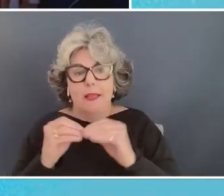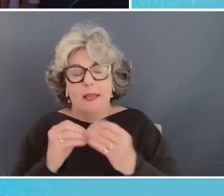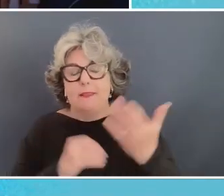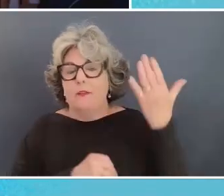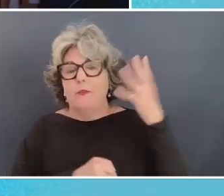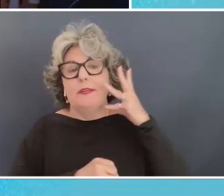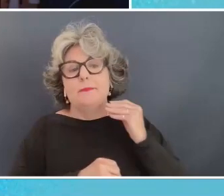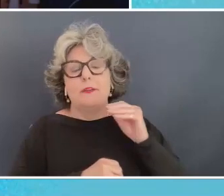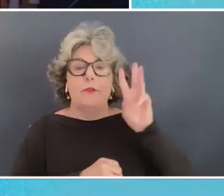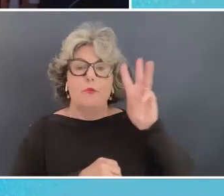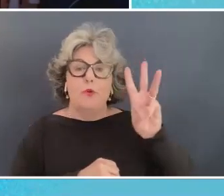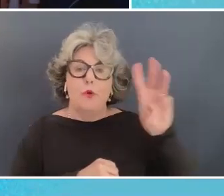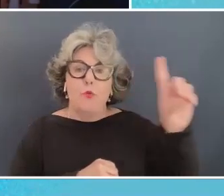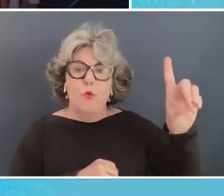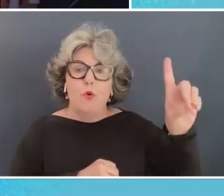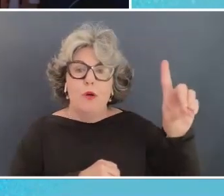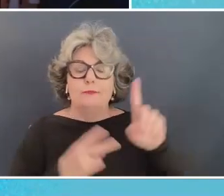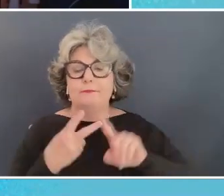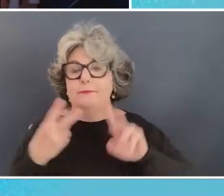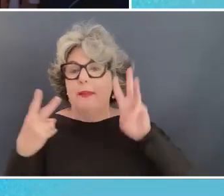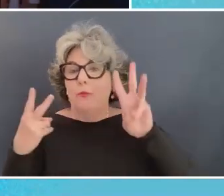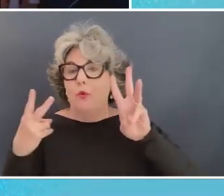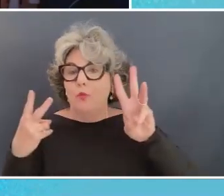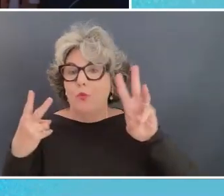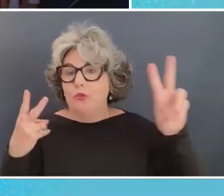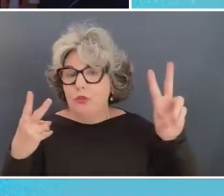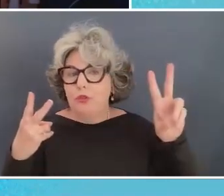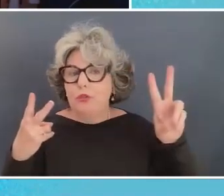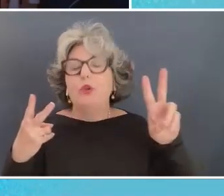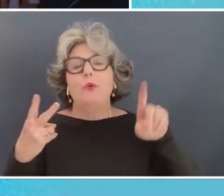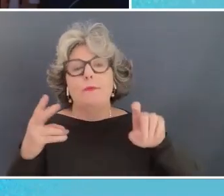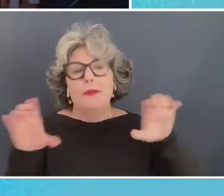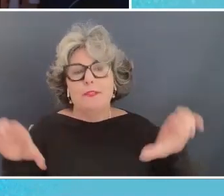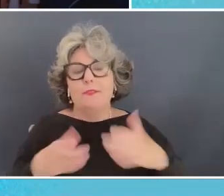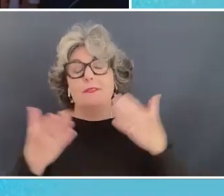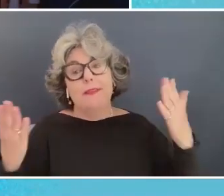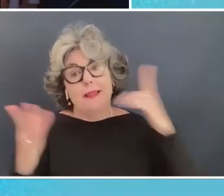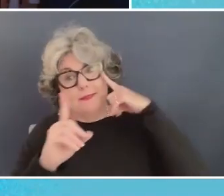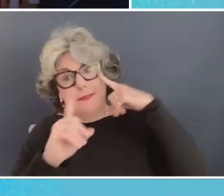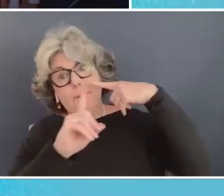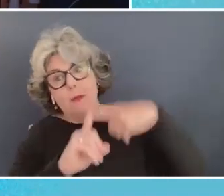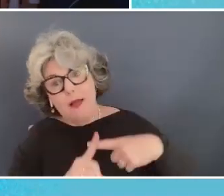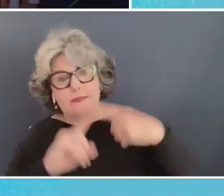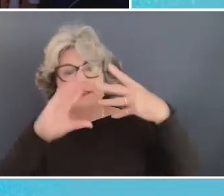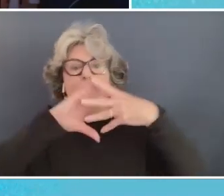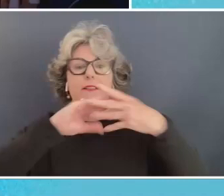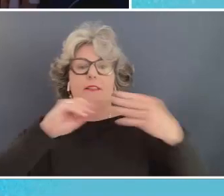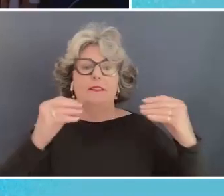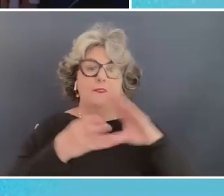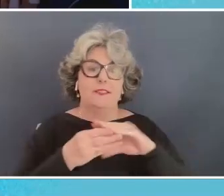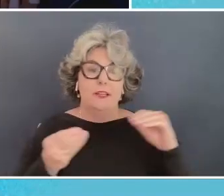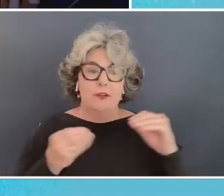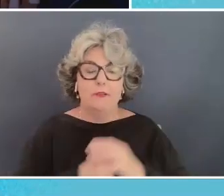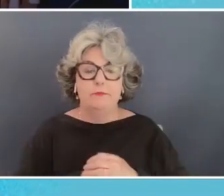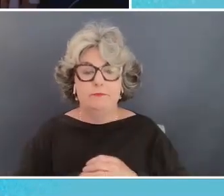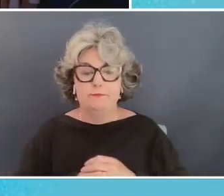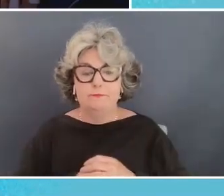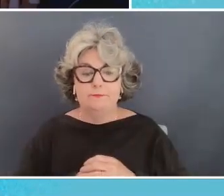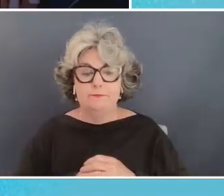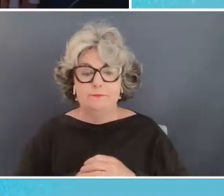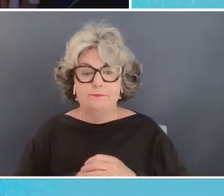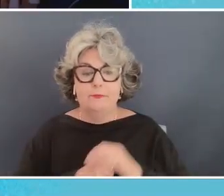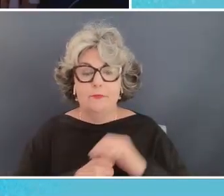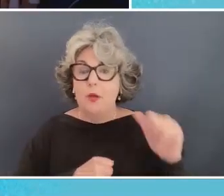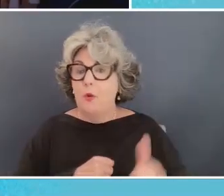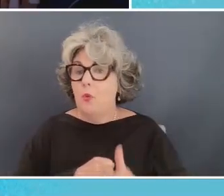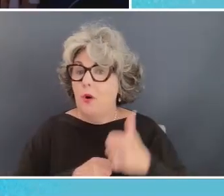through through world war one and world war two and we have to do something about it that's the positive scenario uh whether or